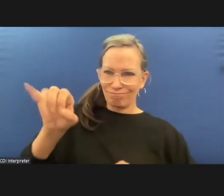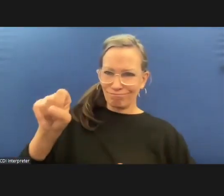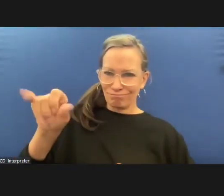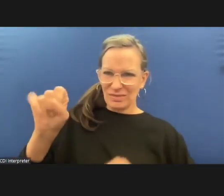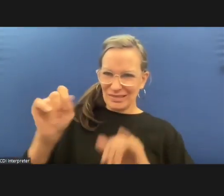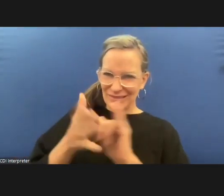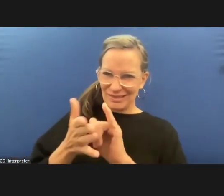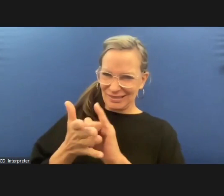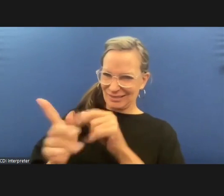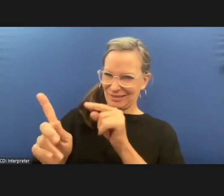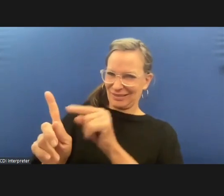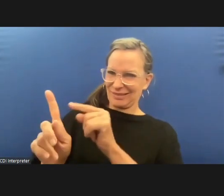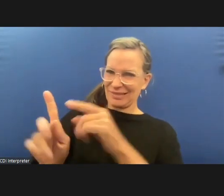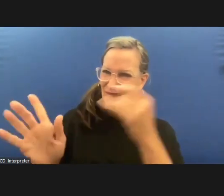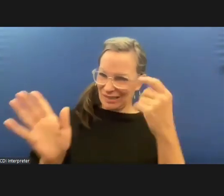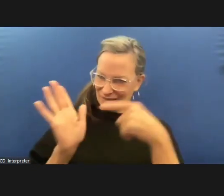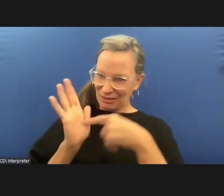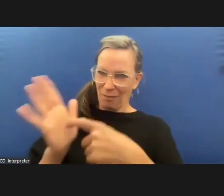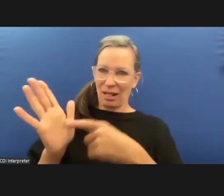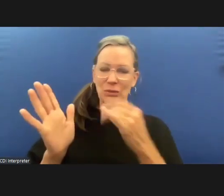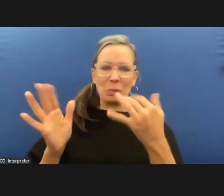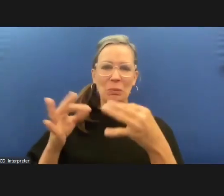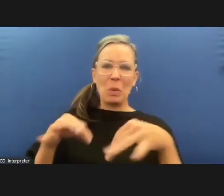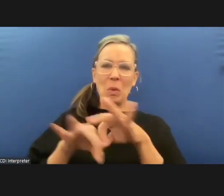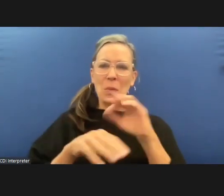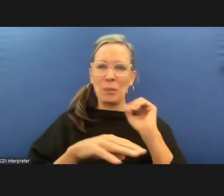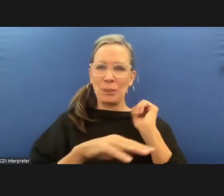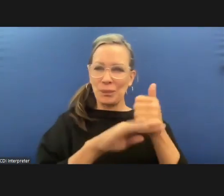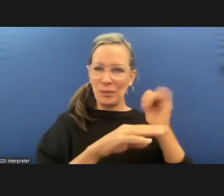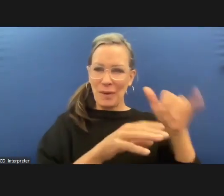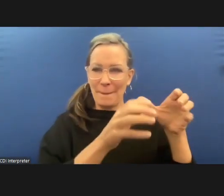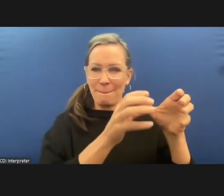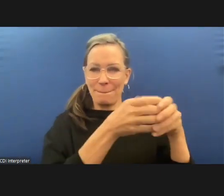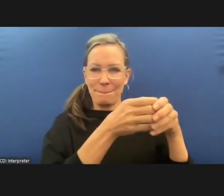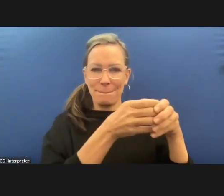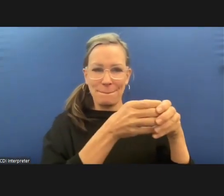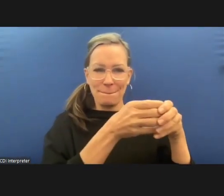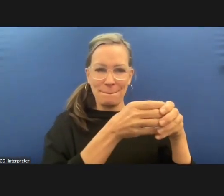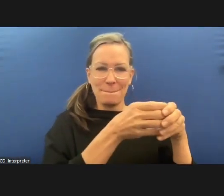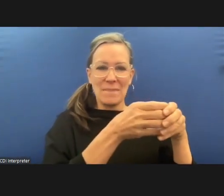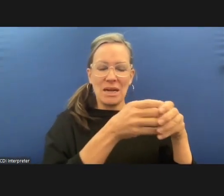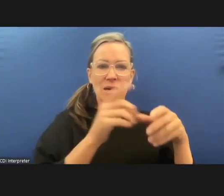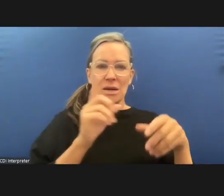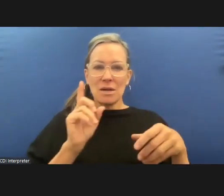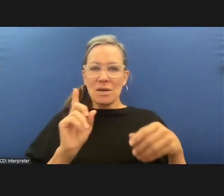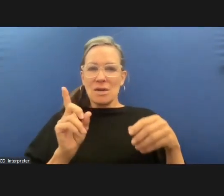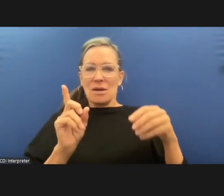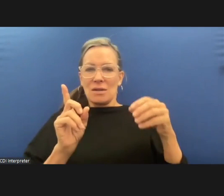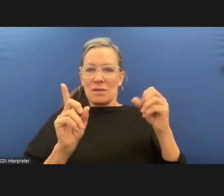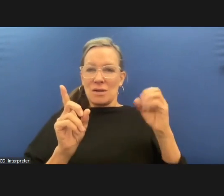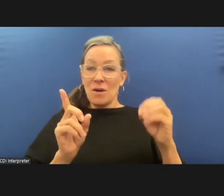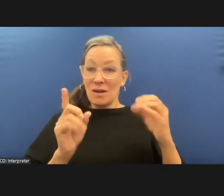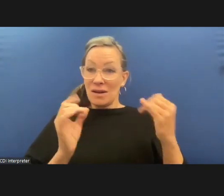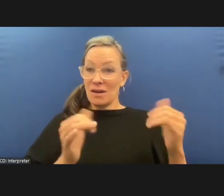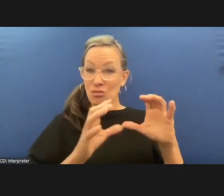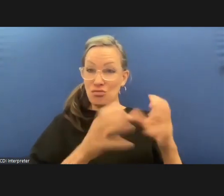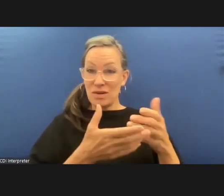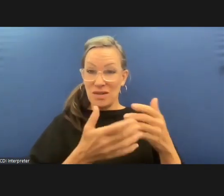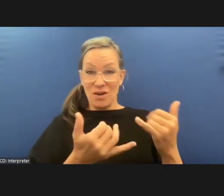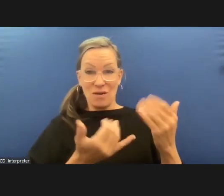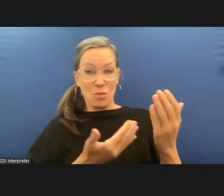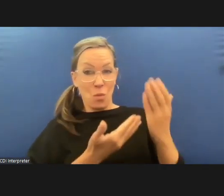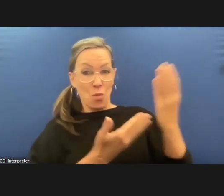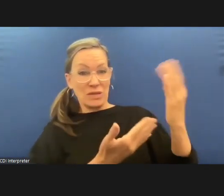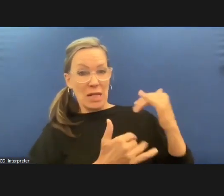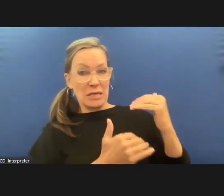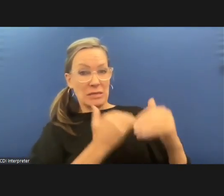working group works to create a proposal i mean these are the kinds of things that um are important to know that you know and and hear from